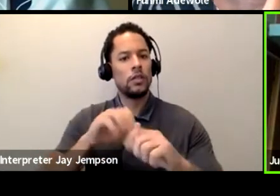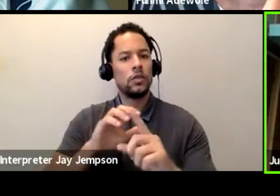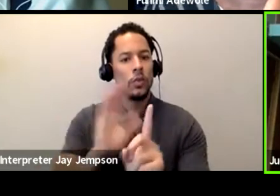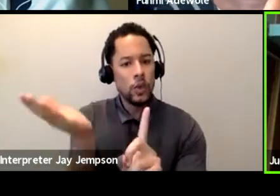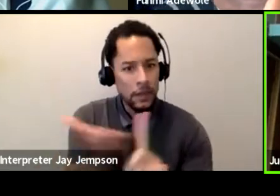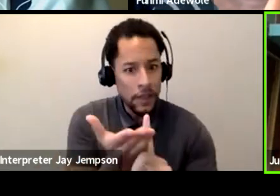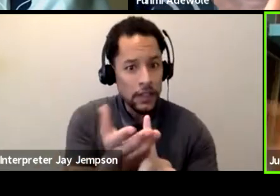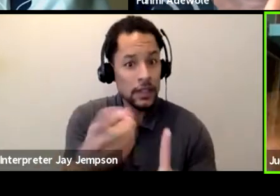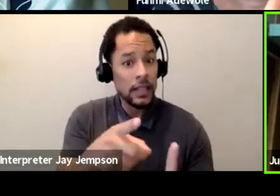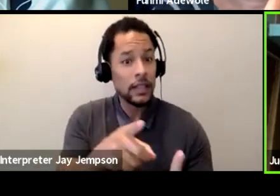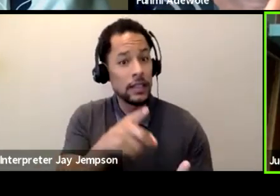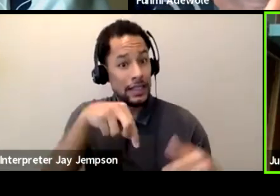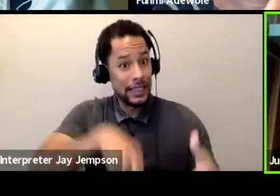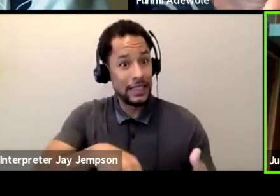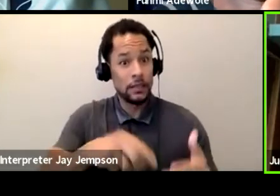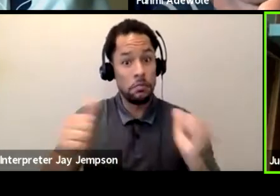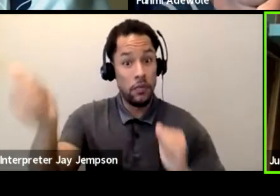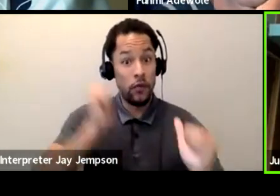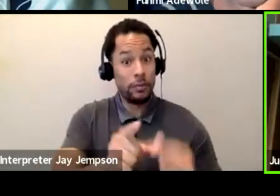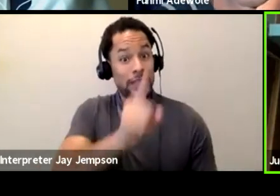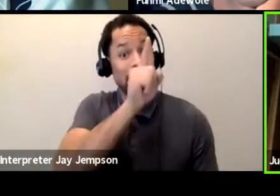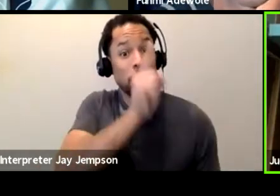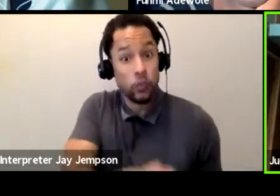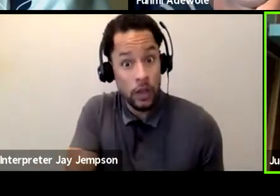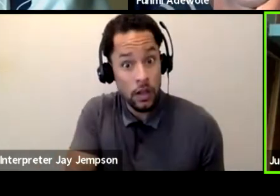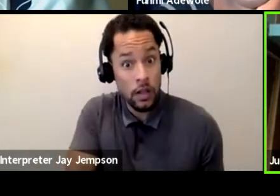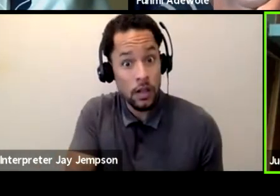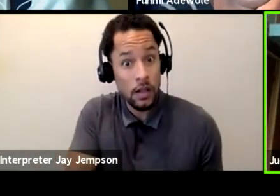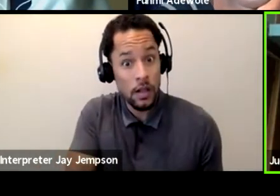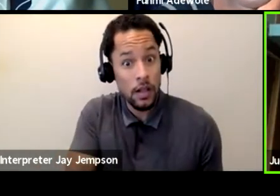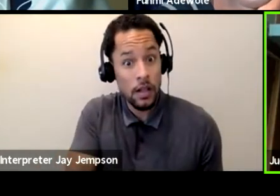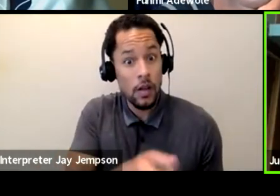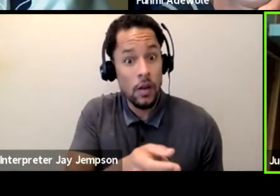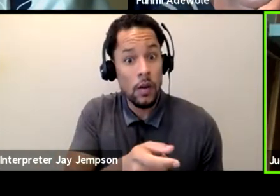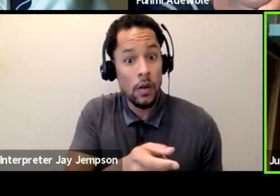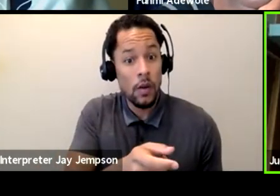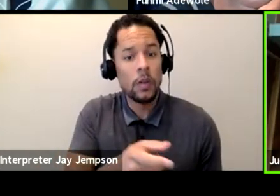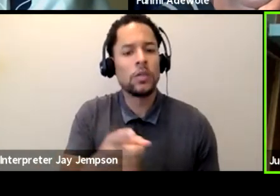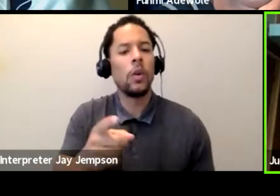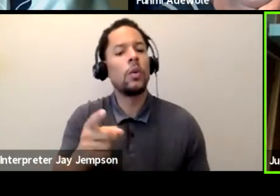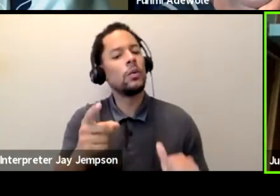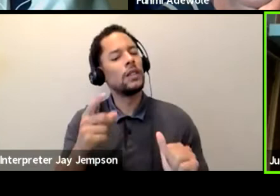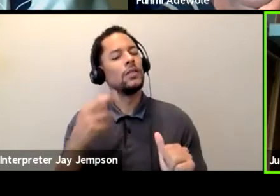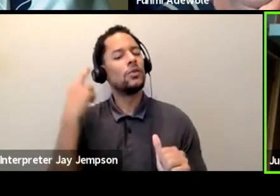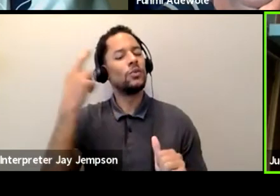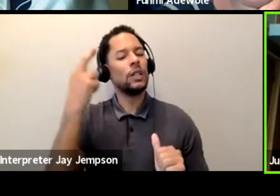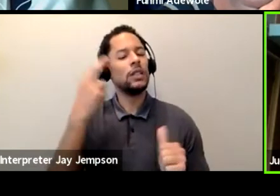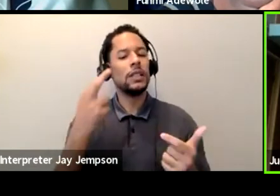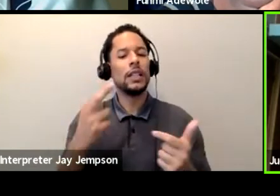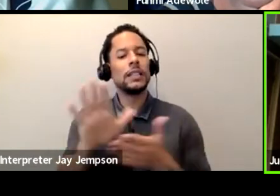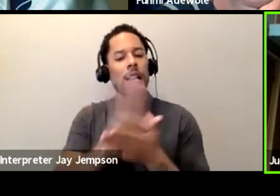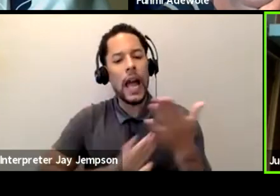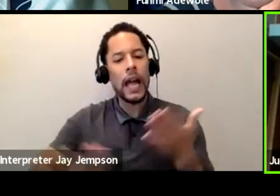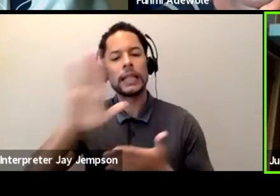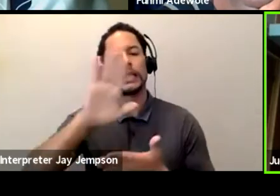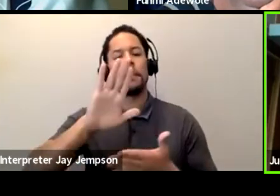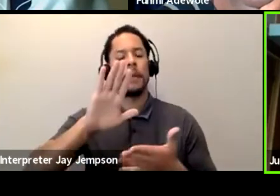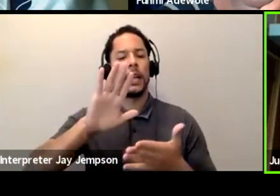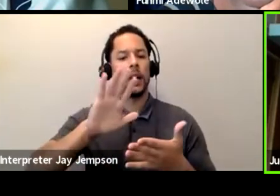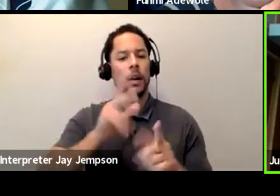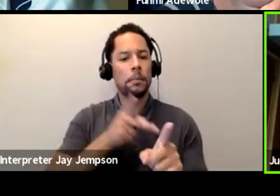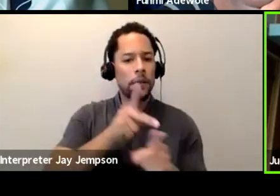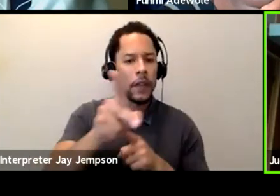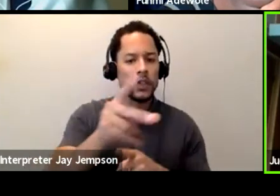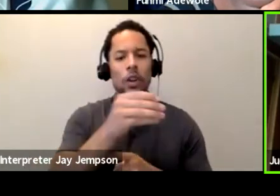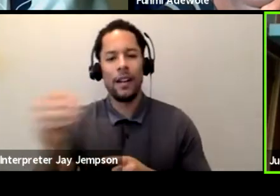the fact that we're all doing make-believe? So that's why I said it's an academic exploration, even as it's professional. I don't want to seize